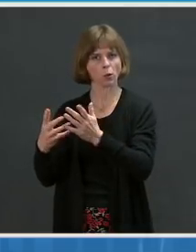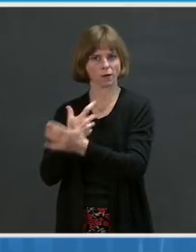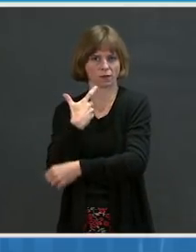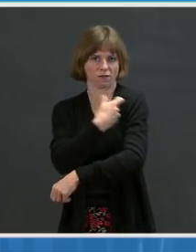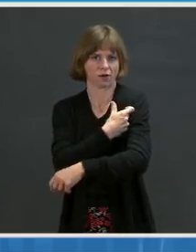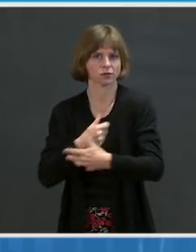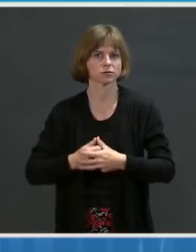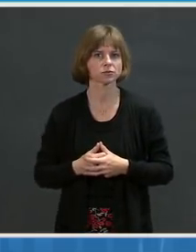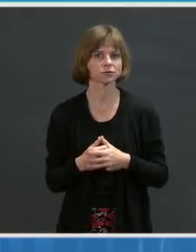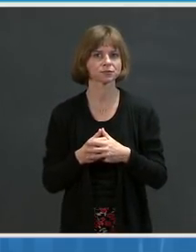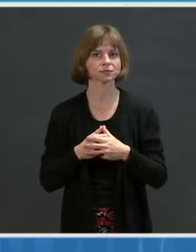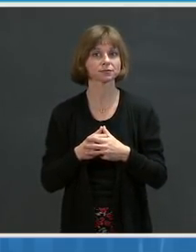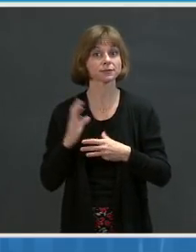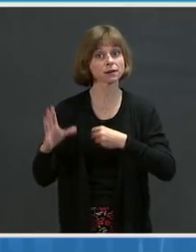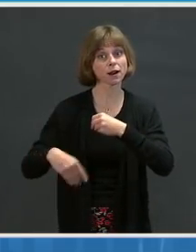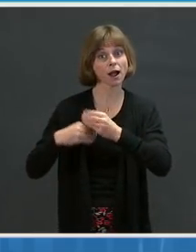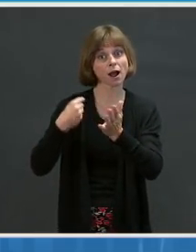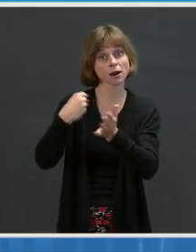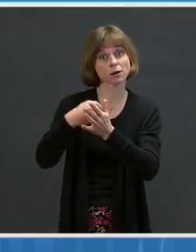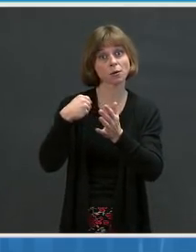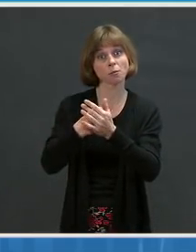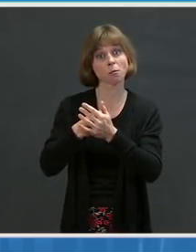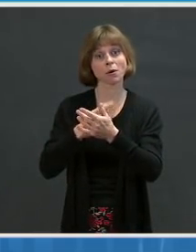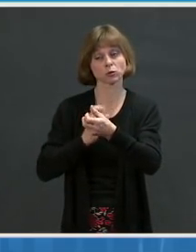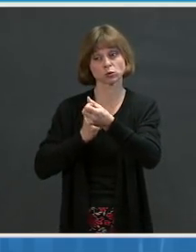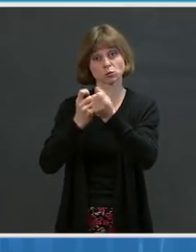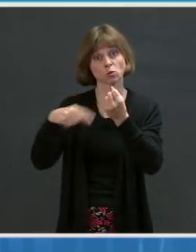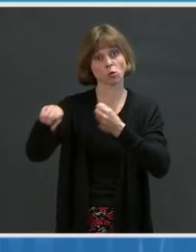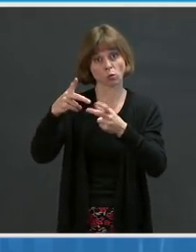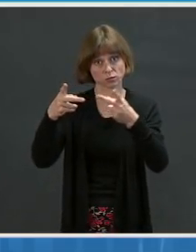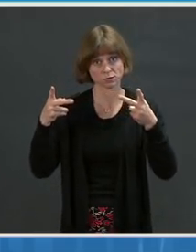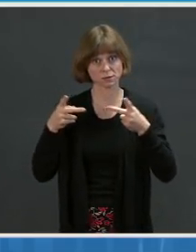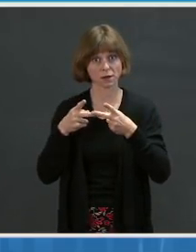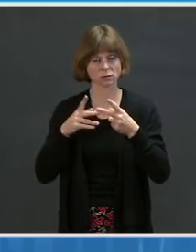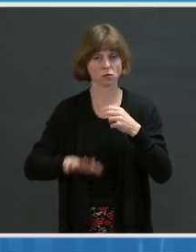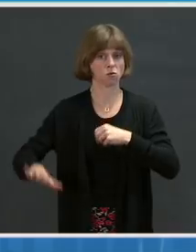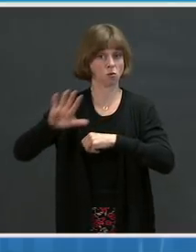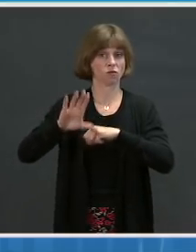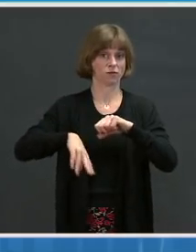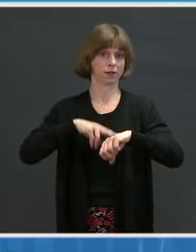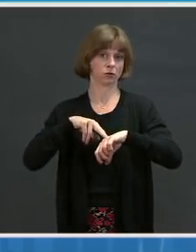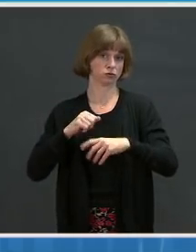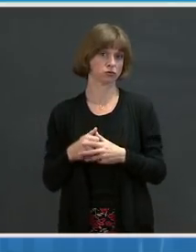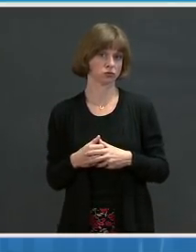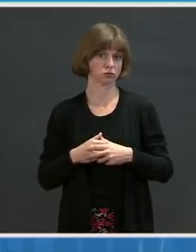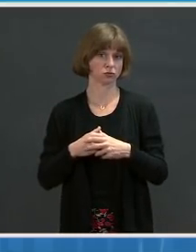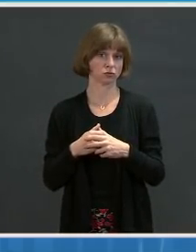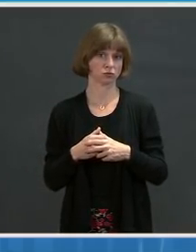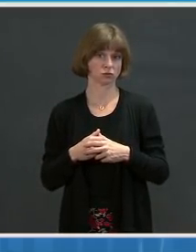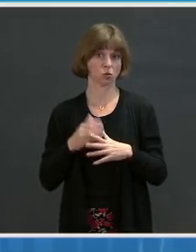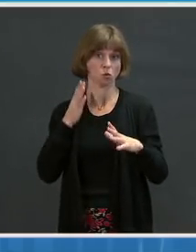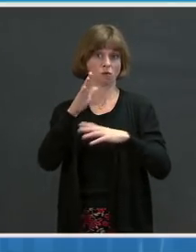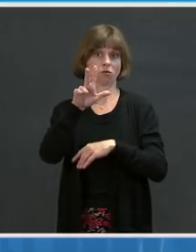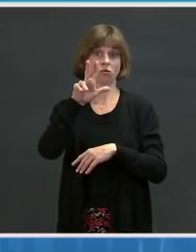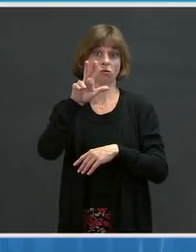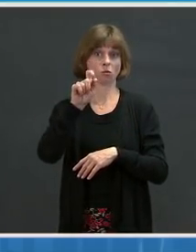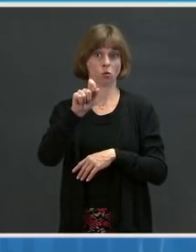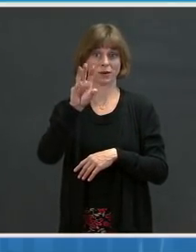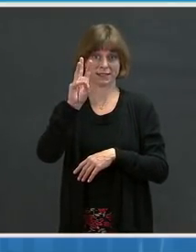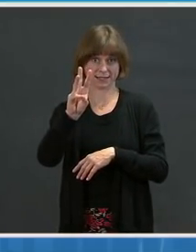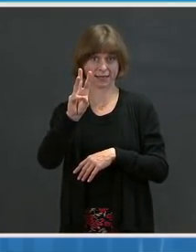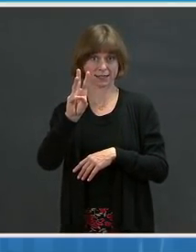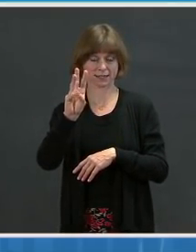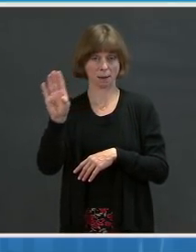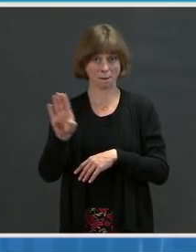bolster community vaccination centers nationwide, with over $3.6 billion in FEMA funding to 44